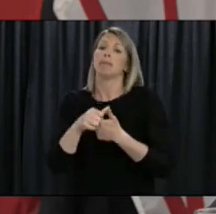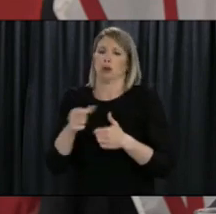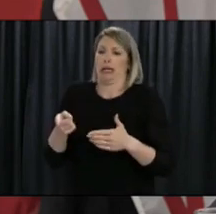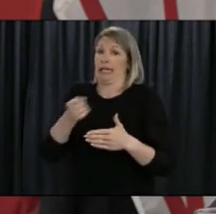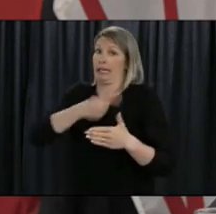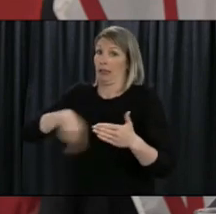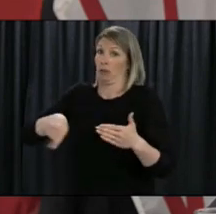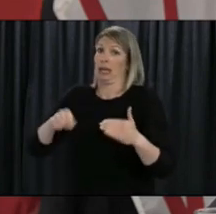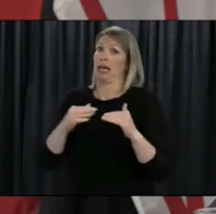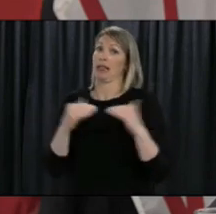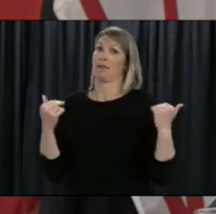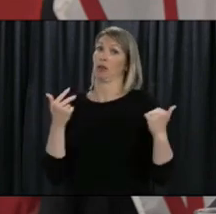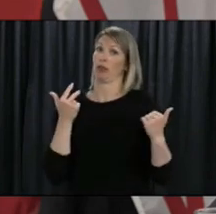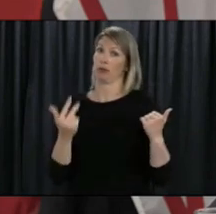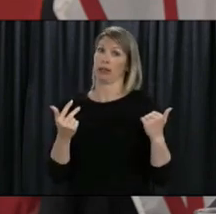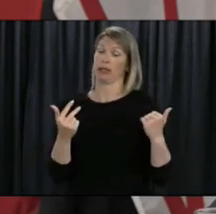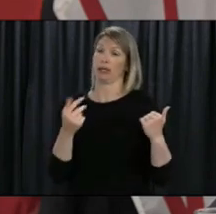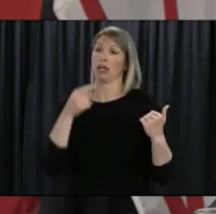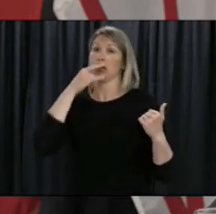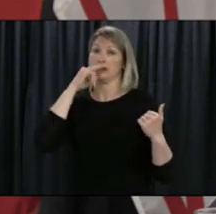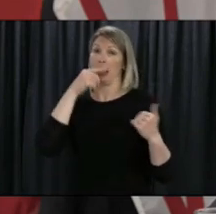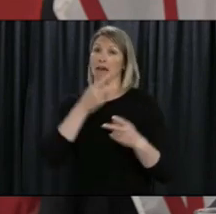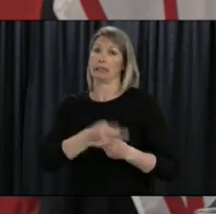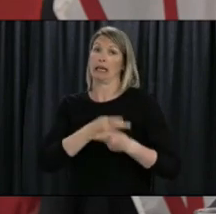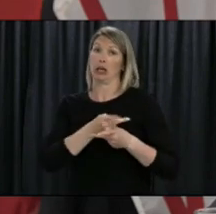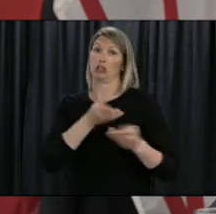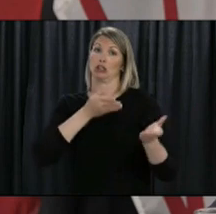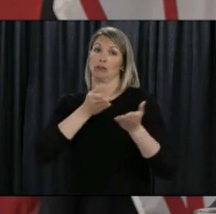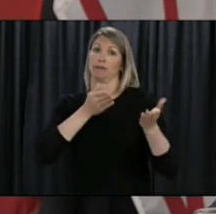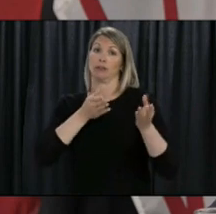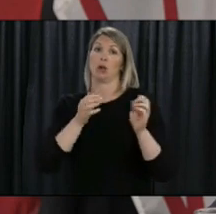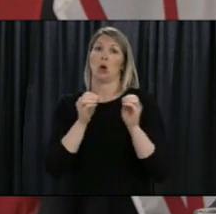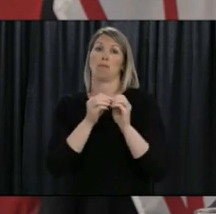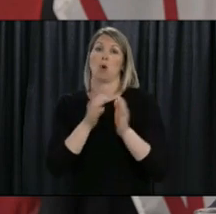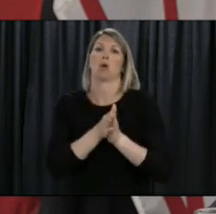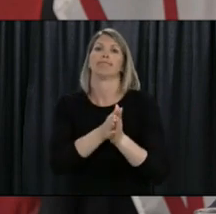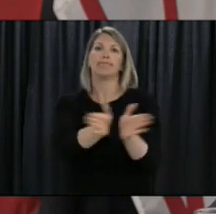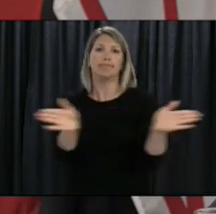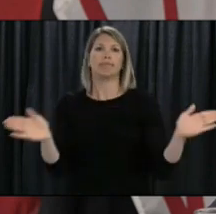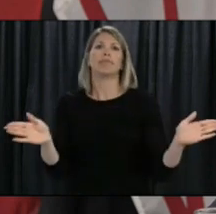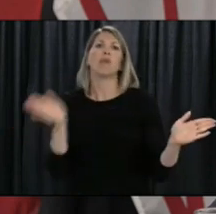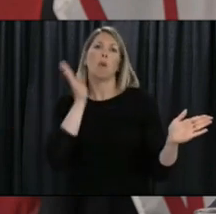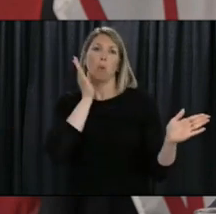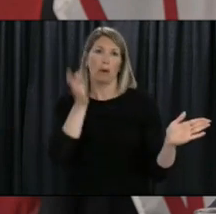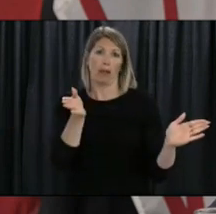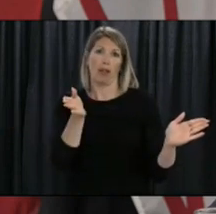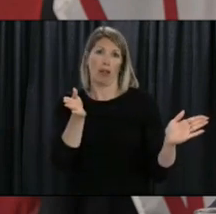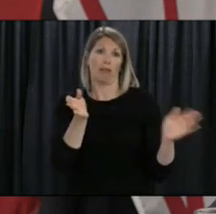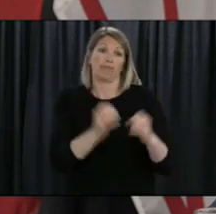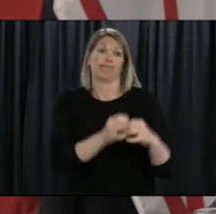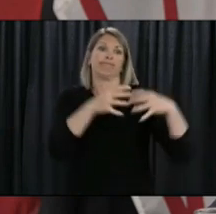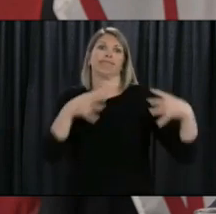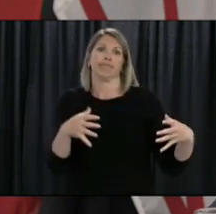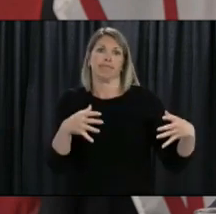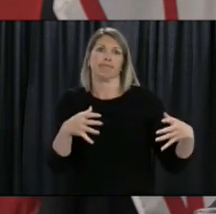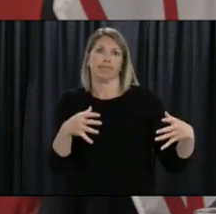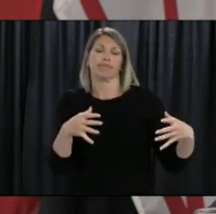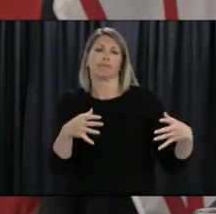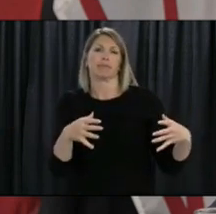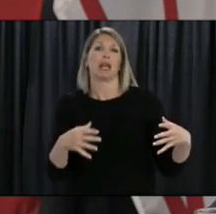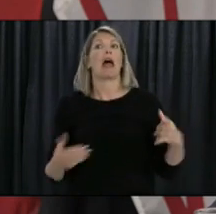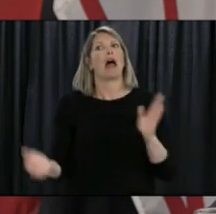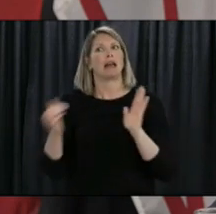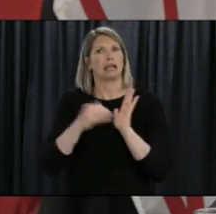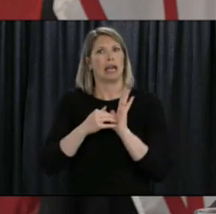level three, we'll see moving, and we'll see this moving there on Monday. You will then see further easing up